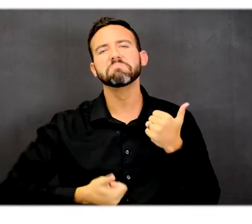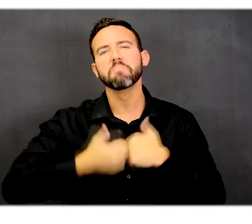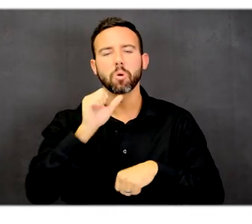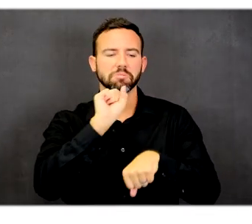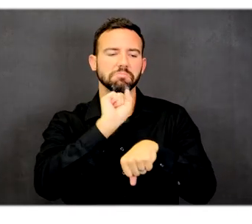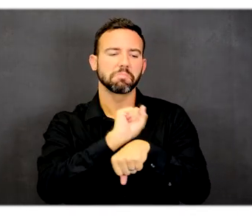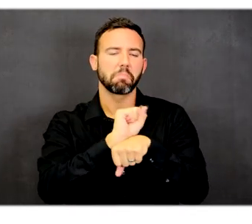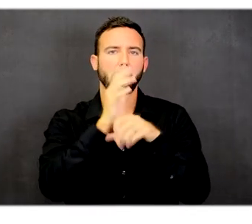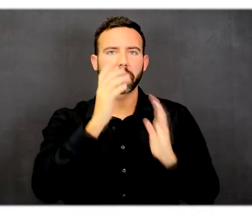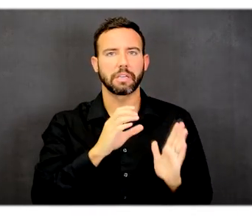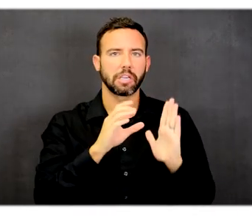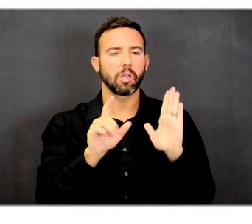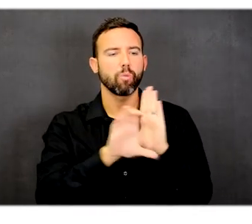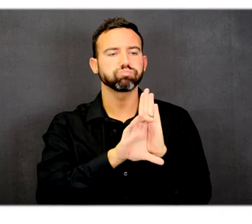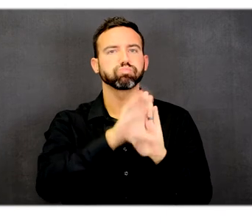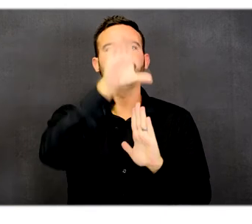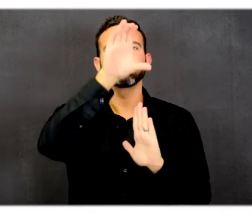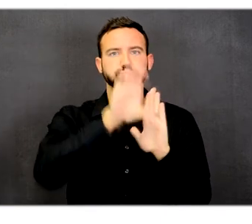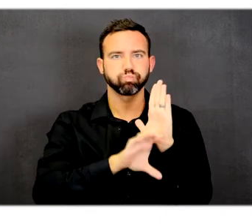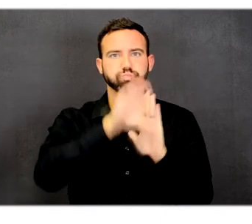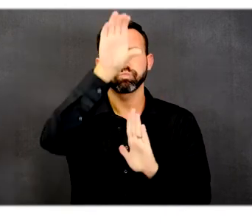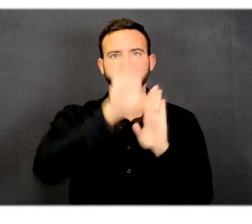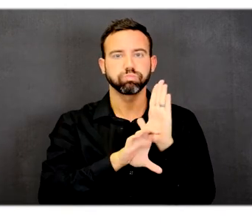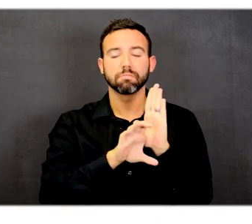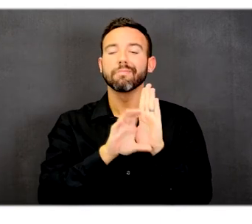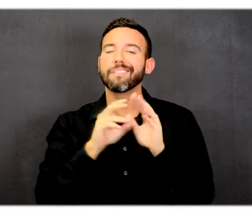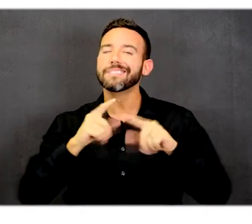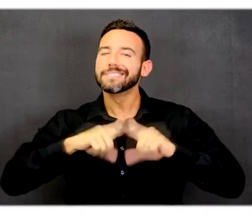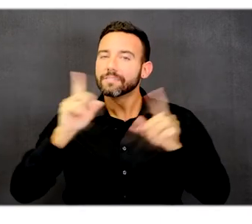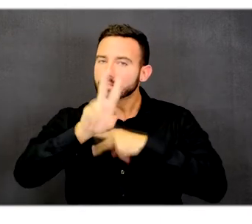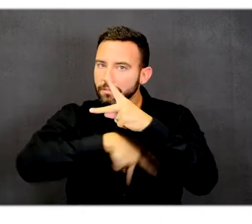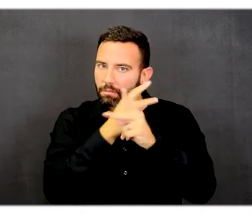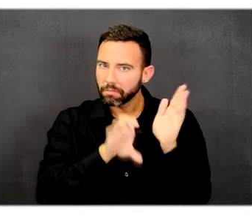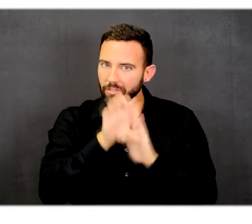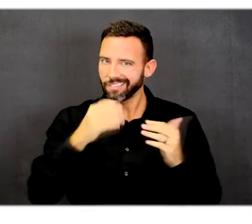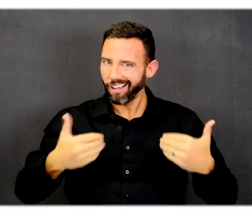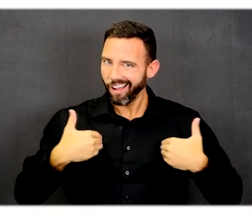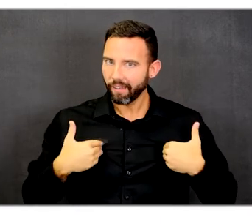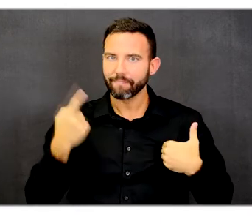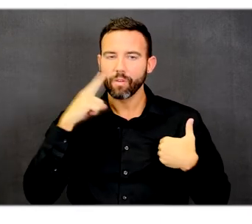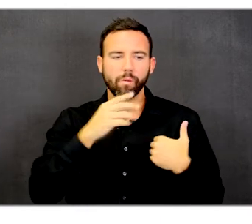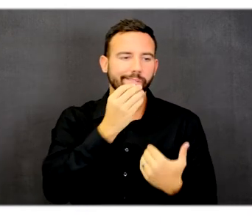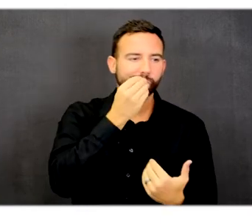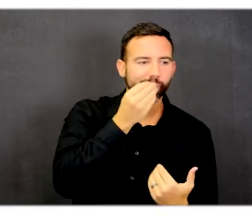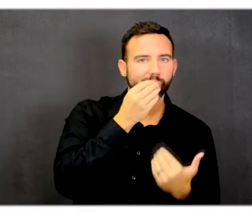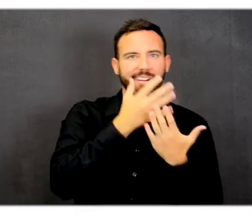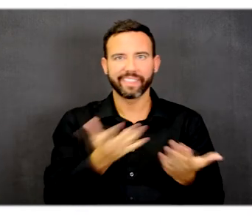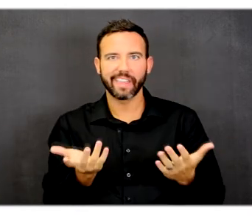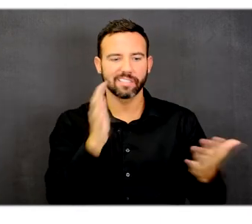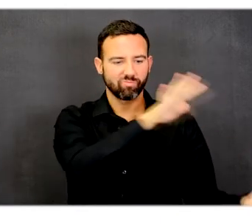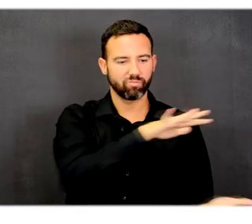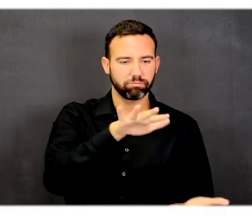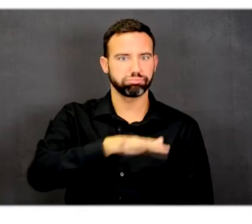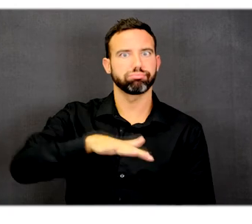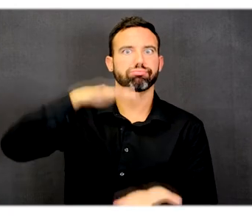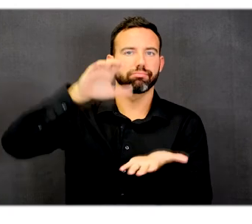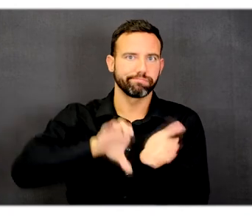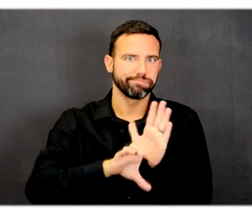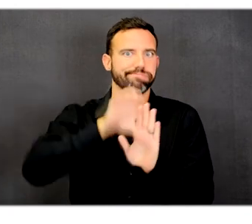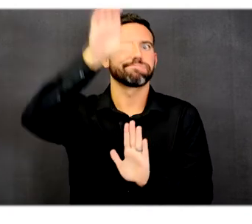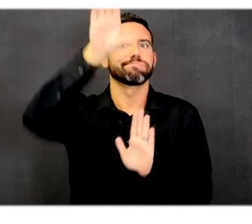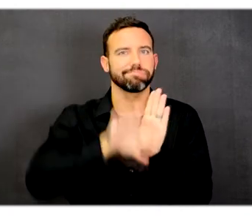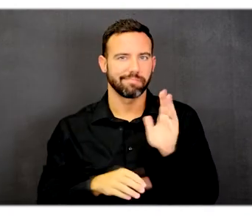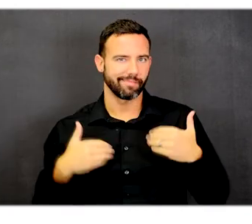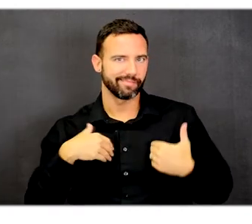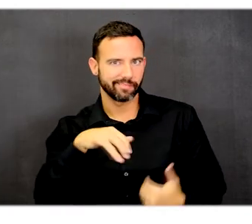transportation, but there are also freight elevators. At the far western end of the building, there is